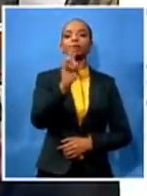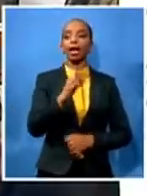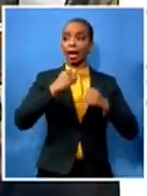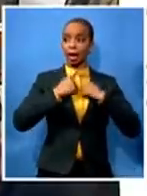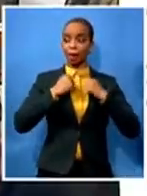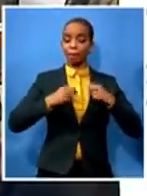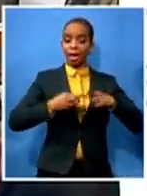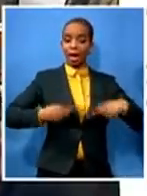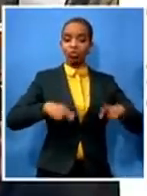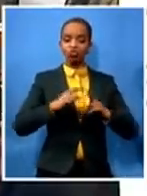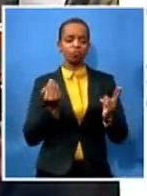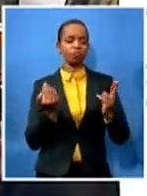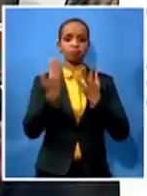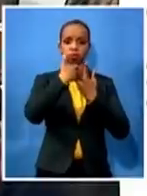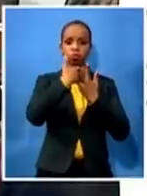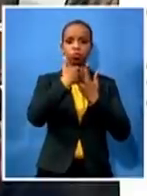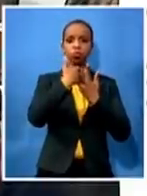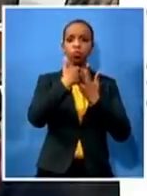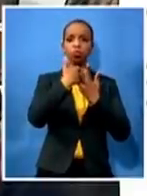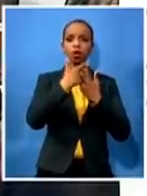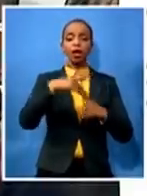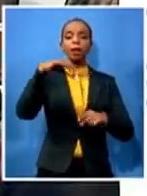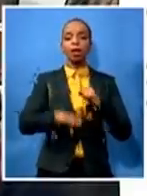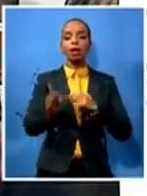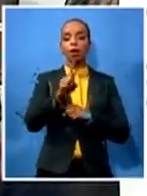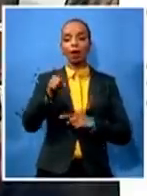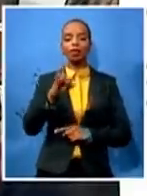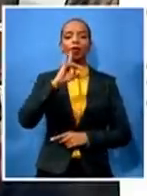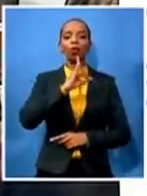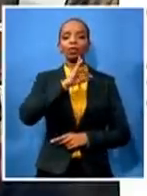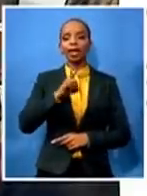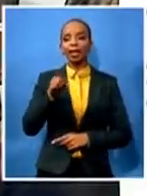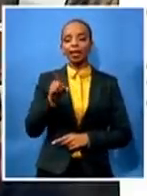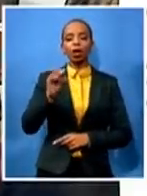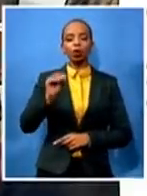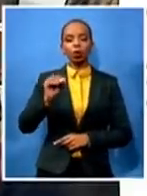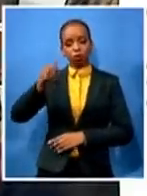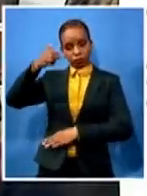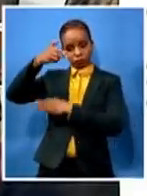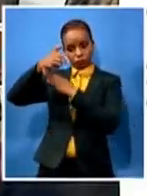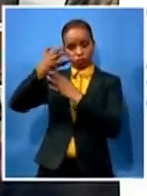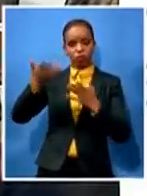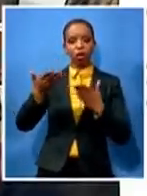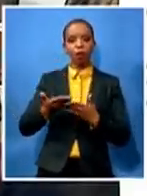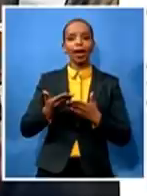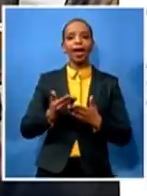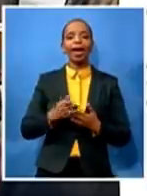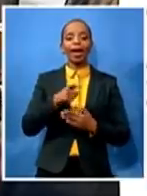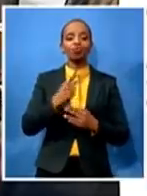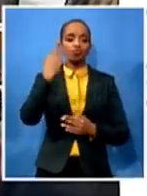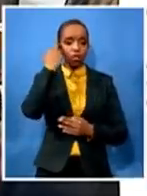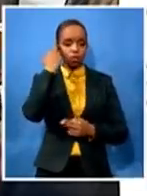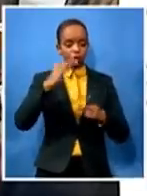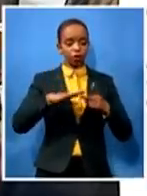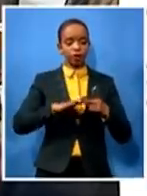that hotel only had its cameras at the reception and in the kitchen and people broke into my room they